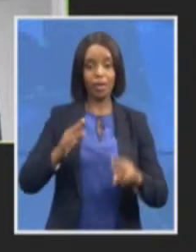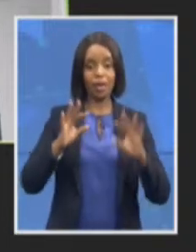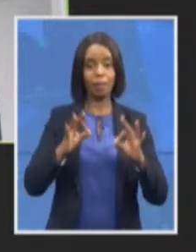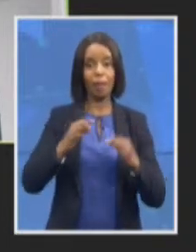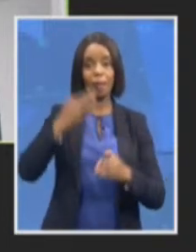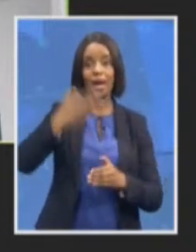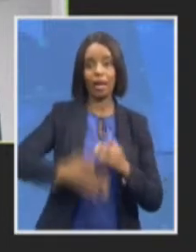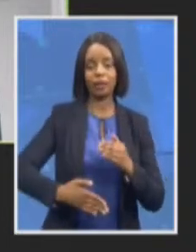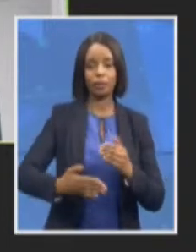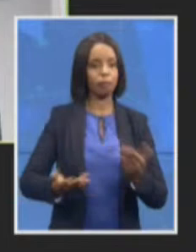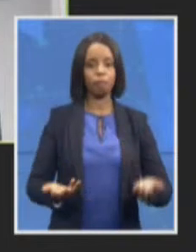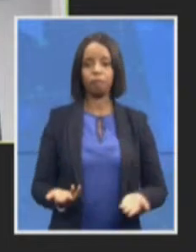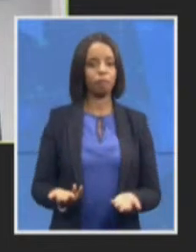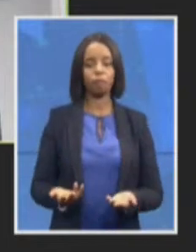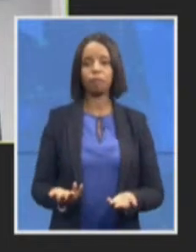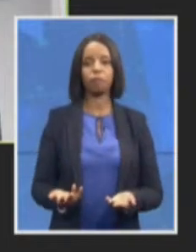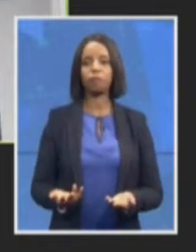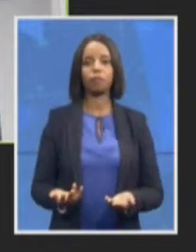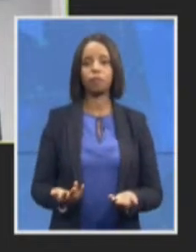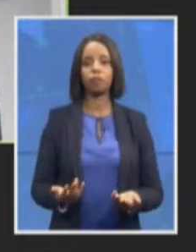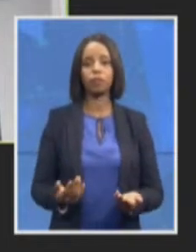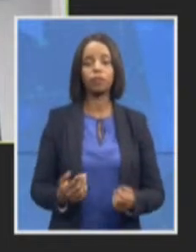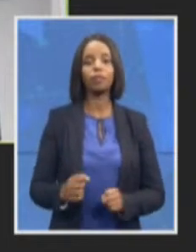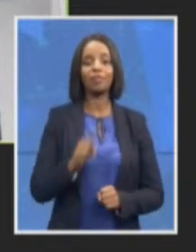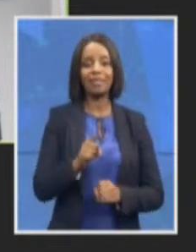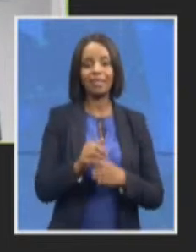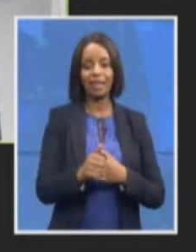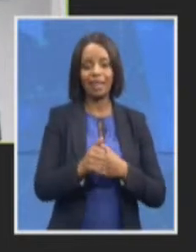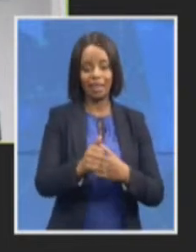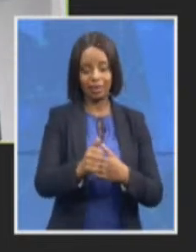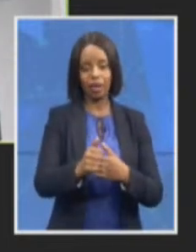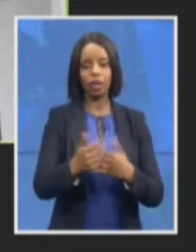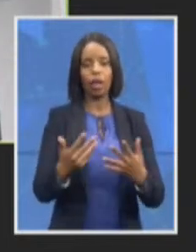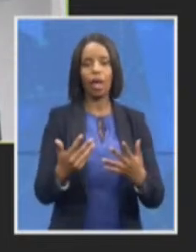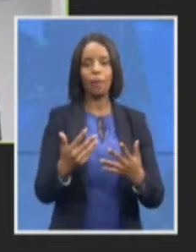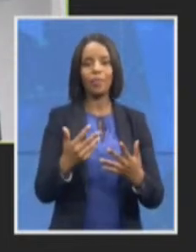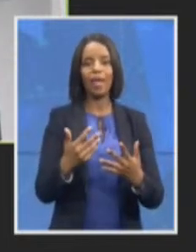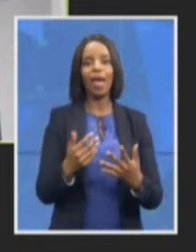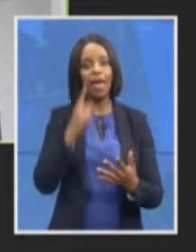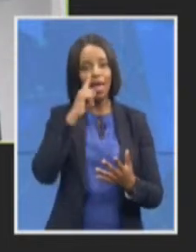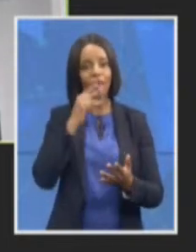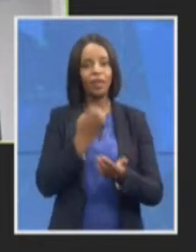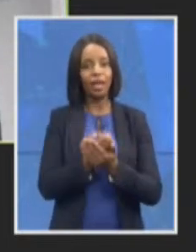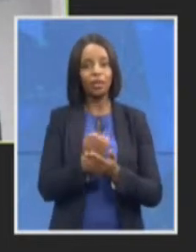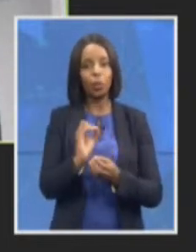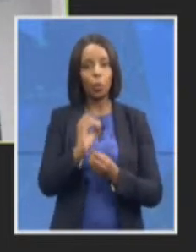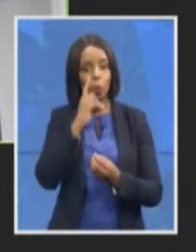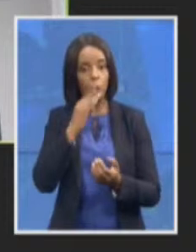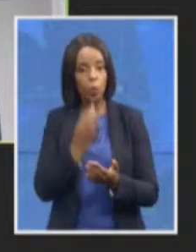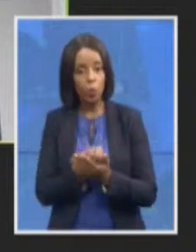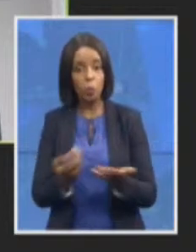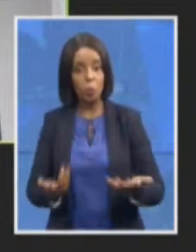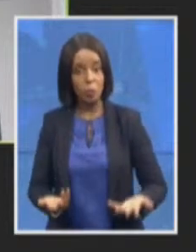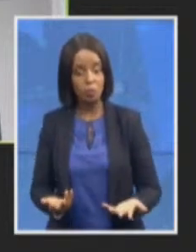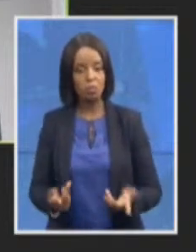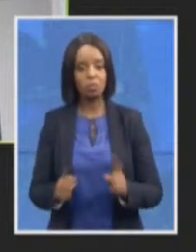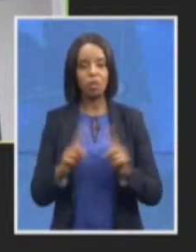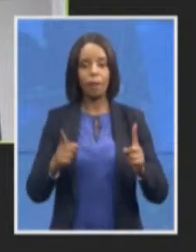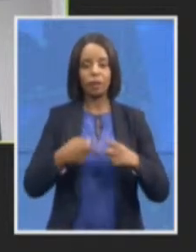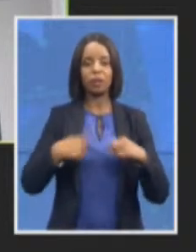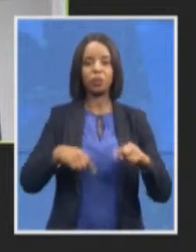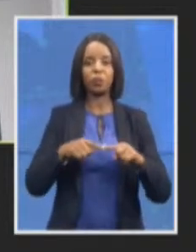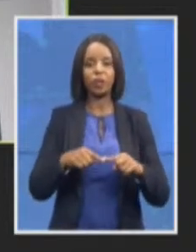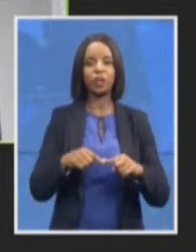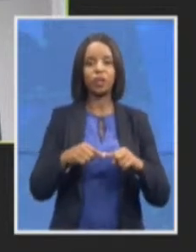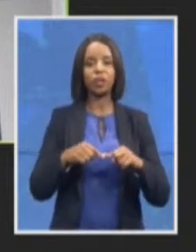the evidence on the merits of the case but we are acutely aware of the strategy and we are in the NPA looking